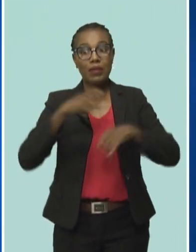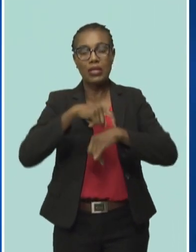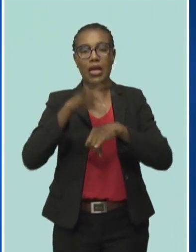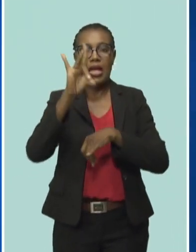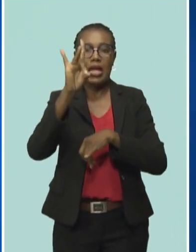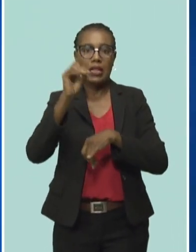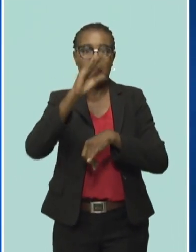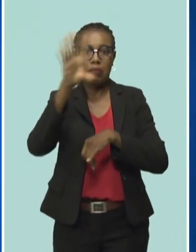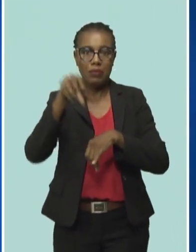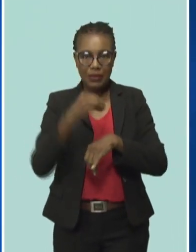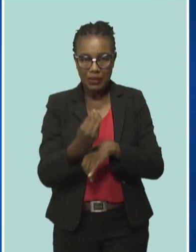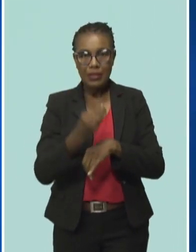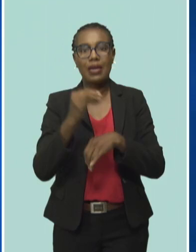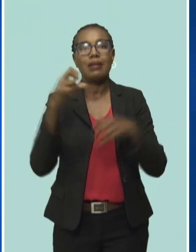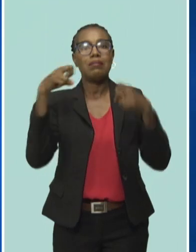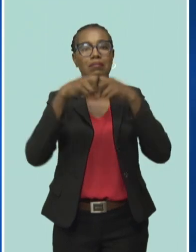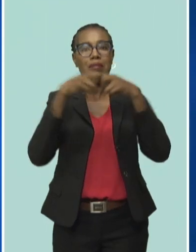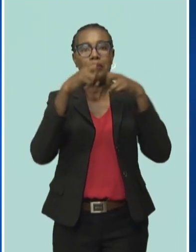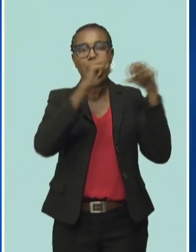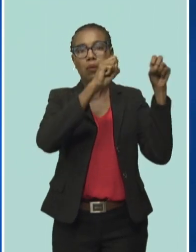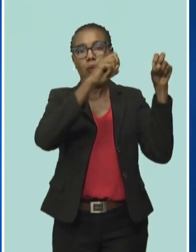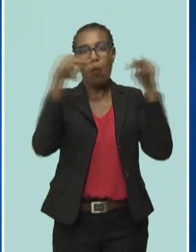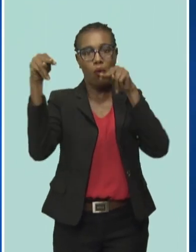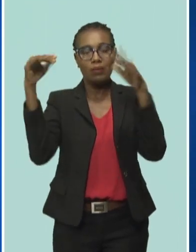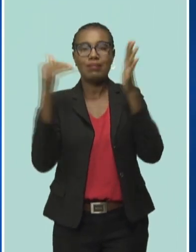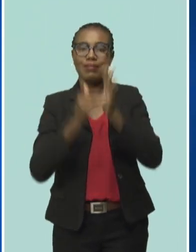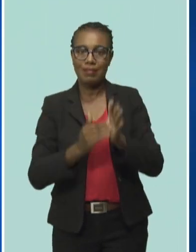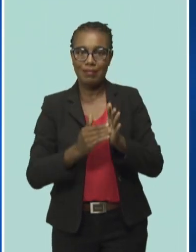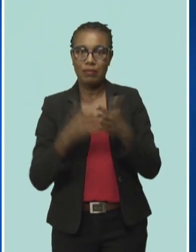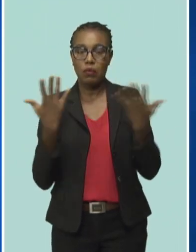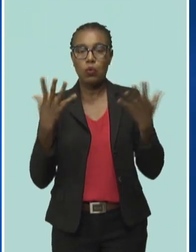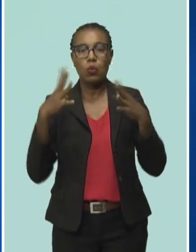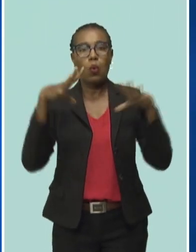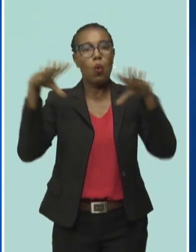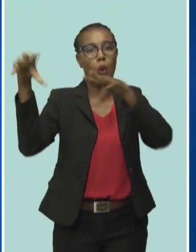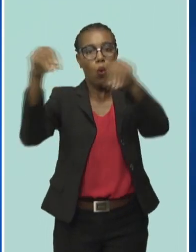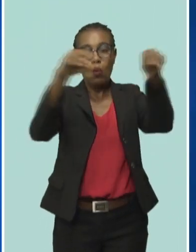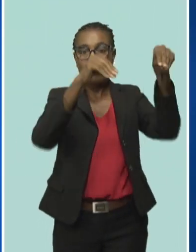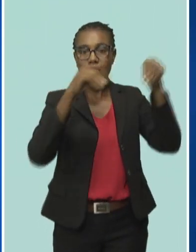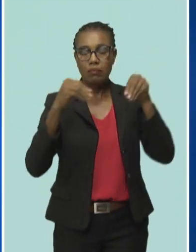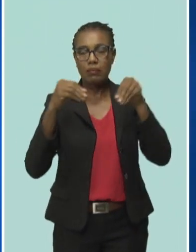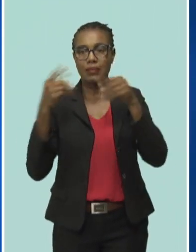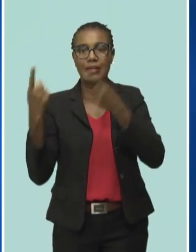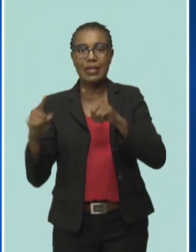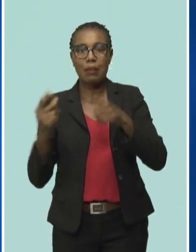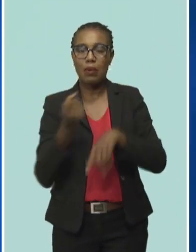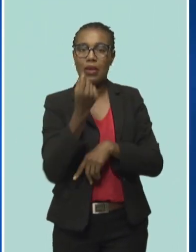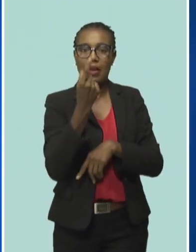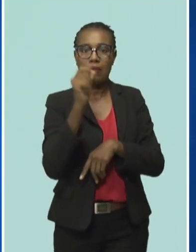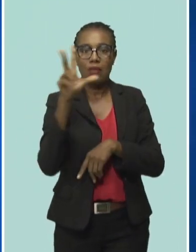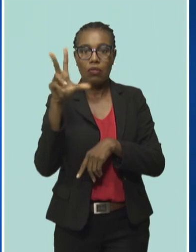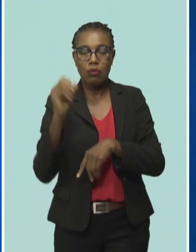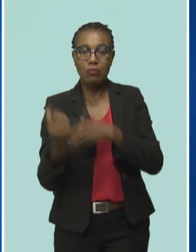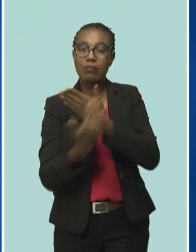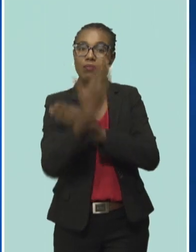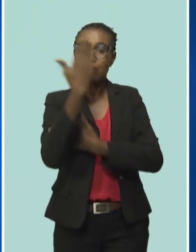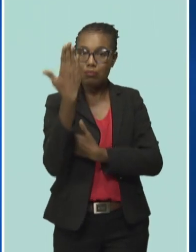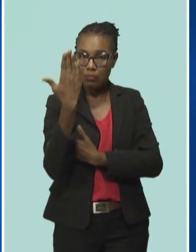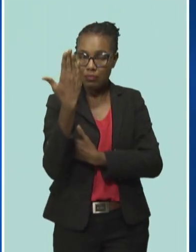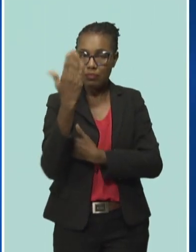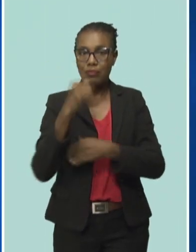% restored and in terms of the outage it occurred around 11.30 this morning